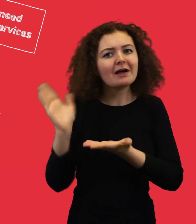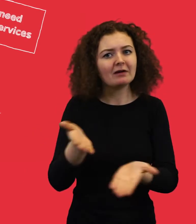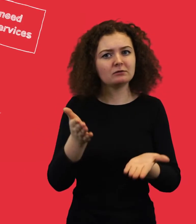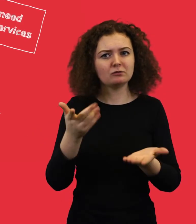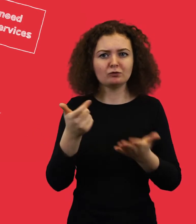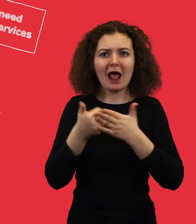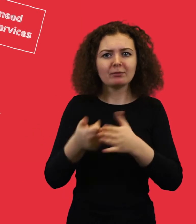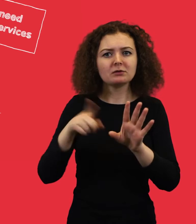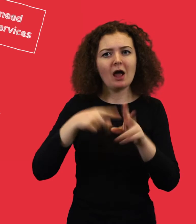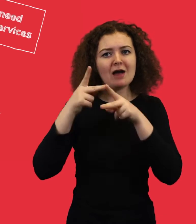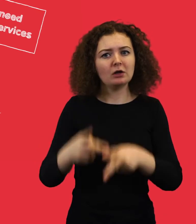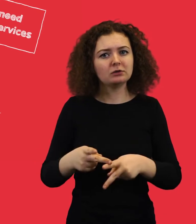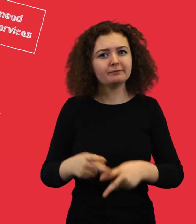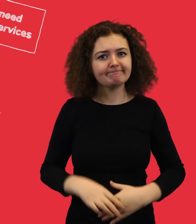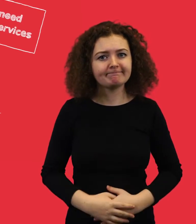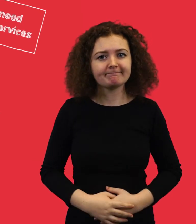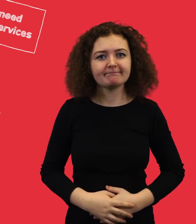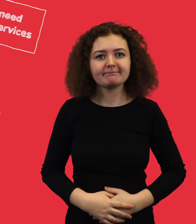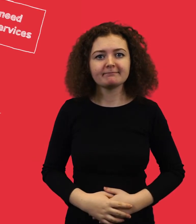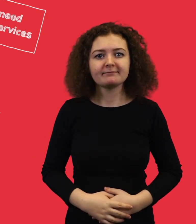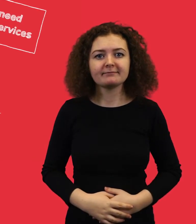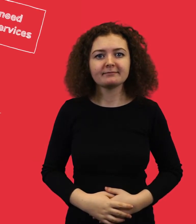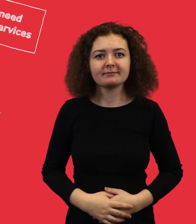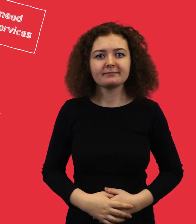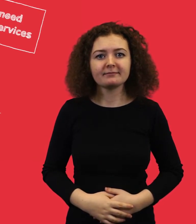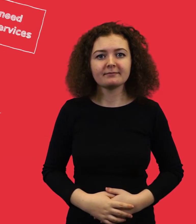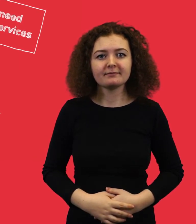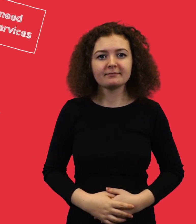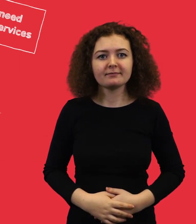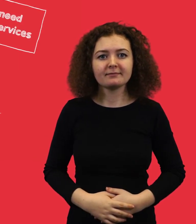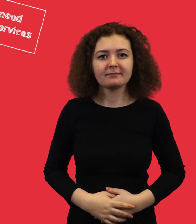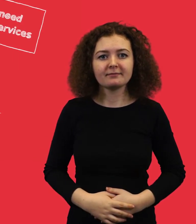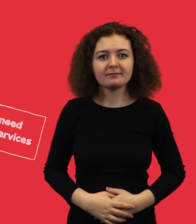to be enough services in place to help young carers.